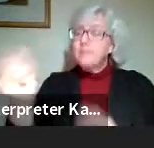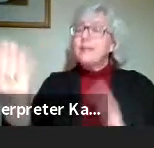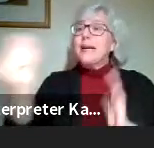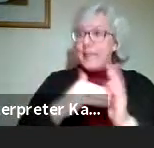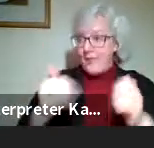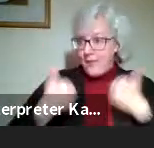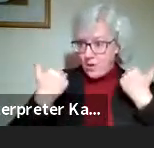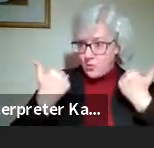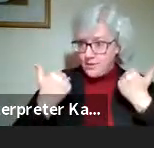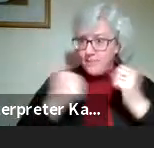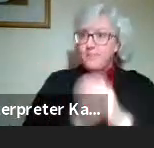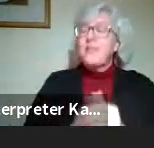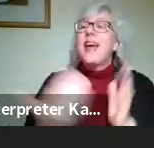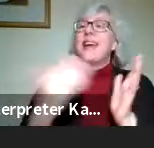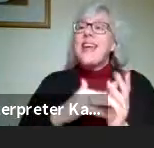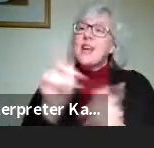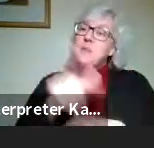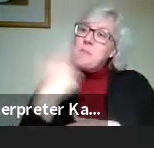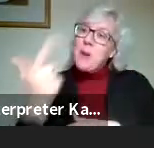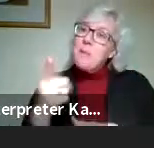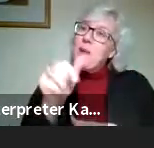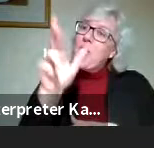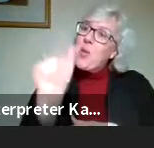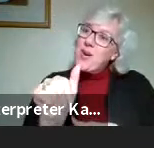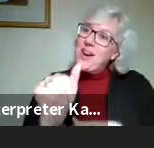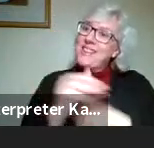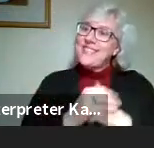Thanks much. With that, I'll turn it over to Laura.